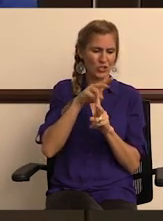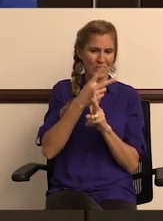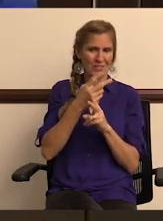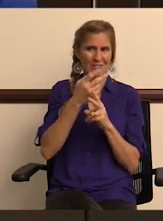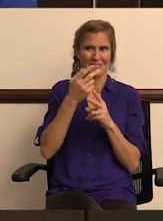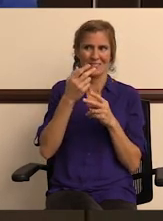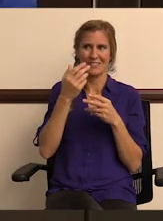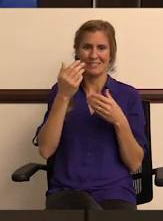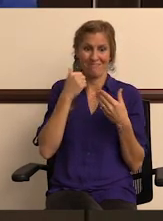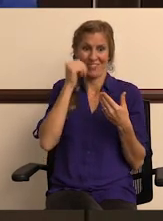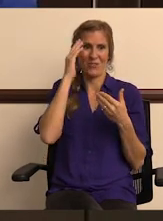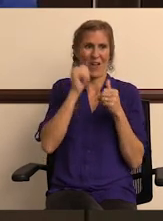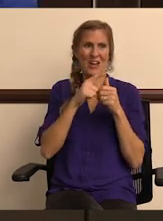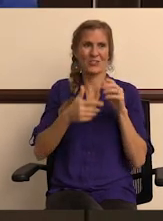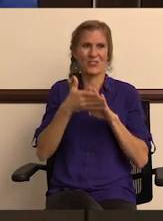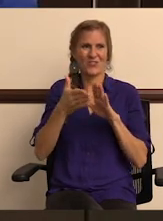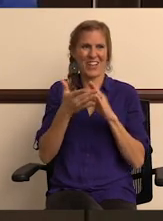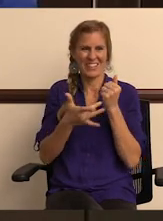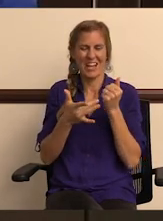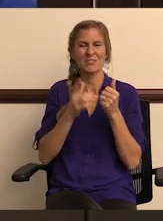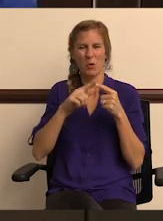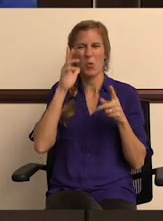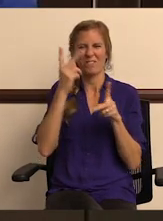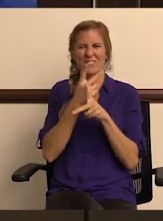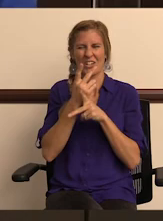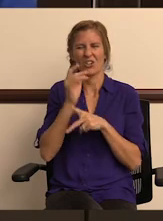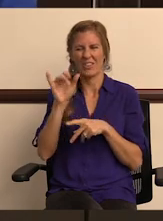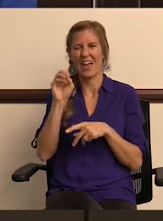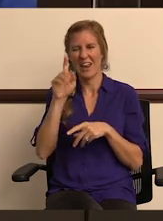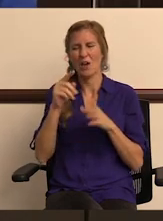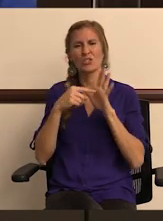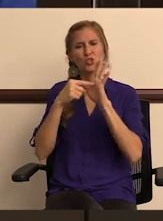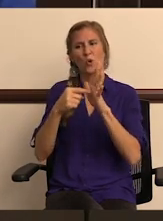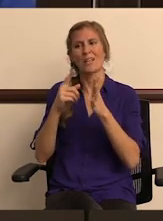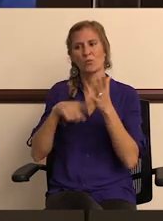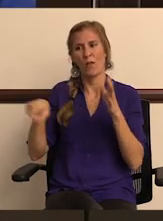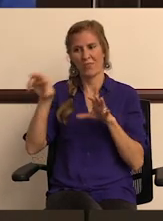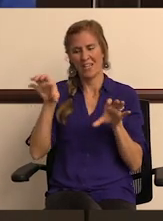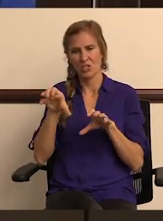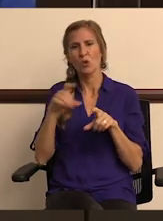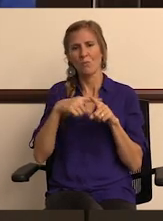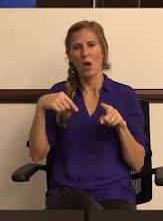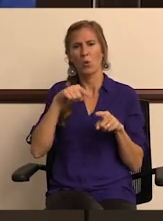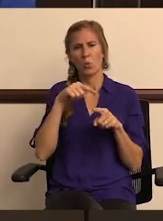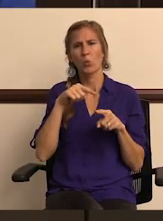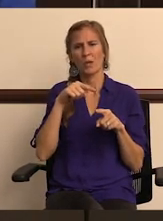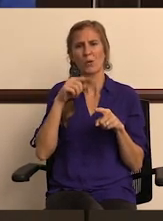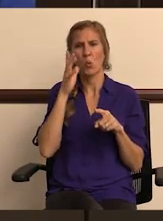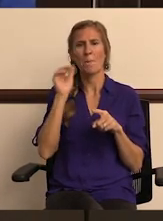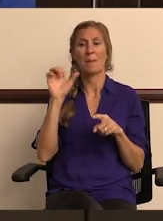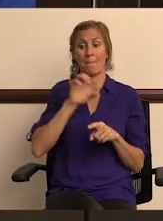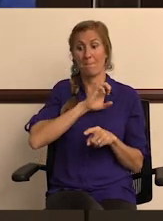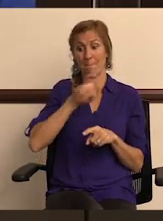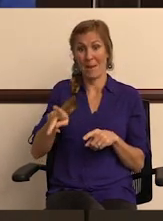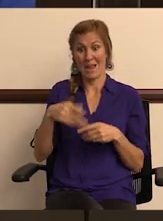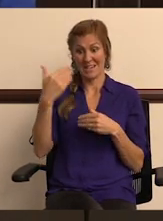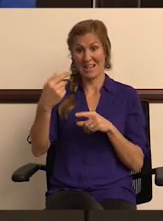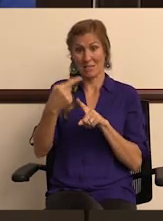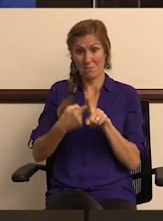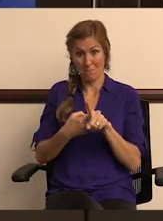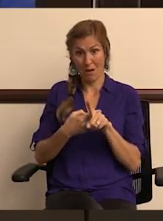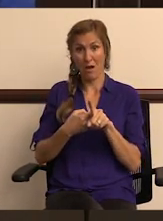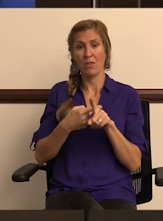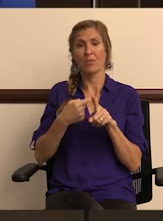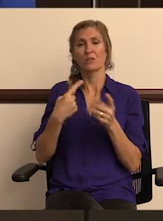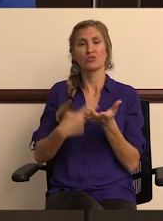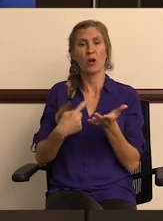kind of reverse the – but then no one knows how to run the technology if they're up here. But we're going to figure that out eventually to showcase what they do. But we'll be back